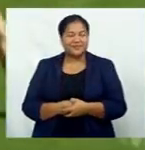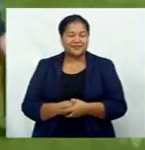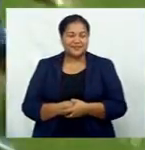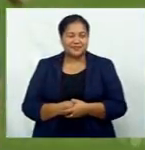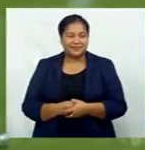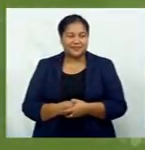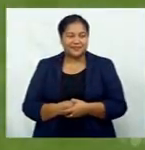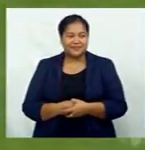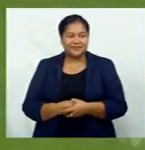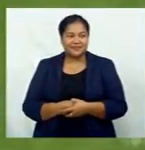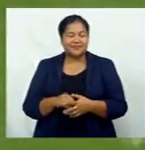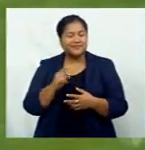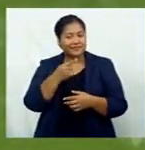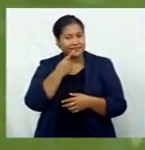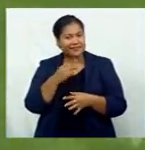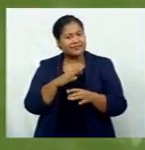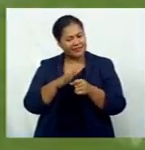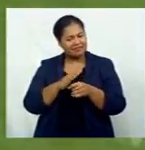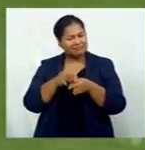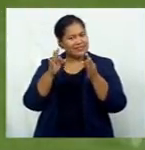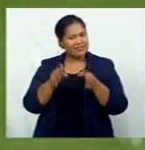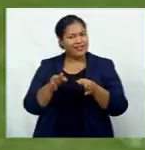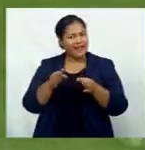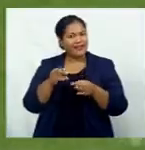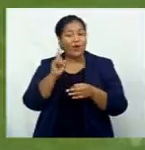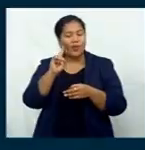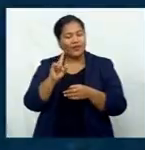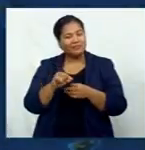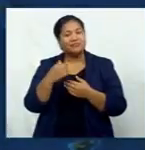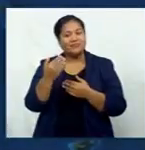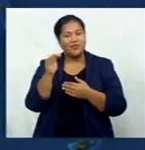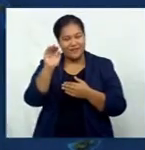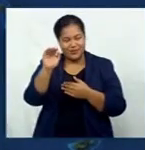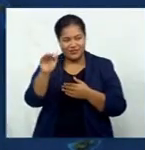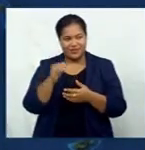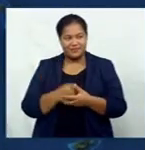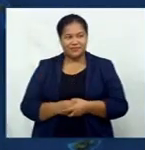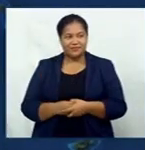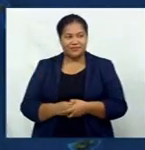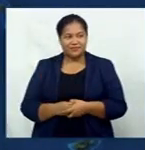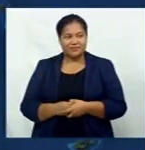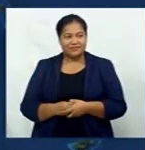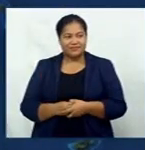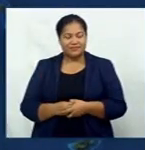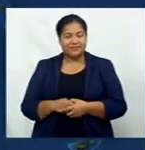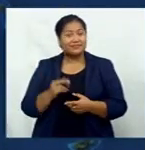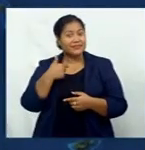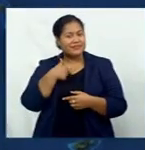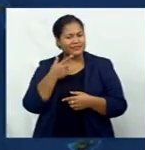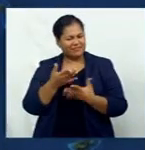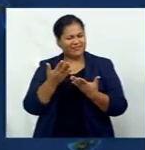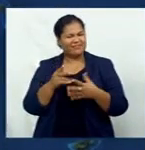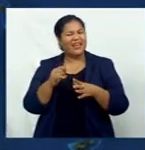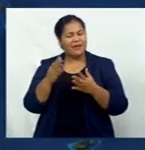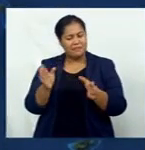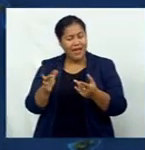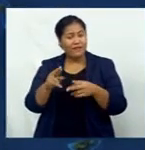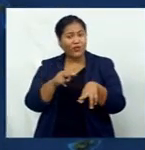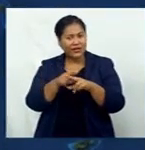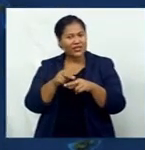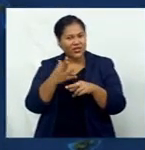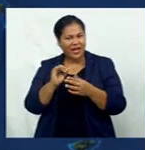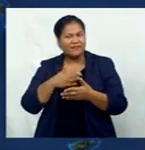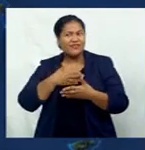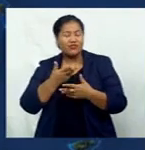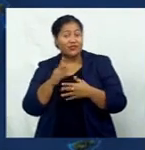The tank has also made up his mind on what to do next. I'll keep playing for Fiji. There is interest from the